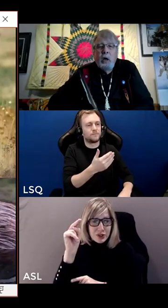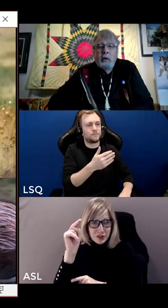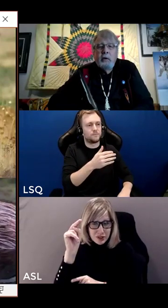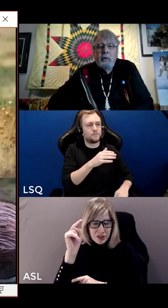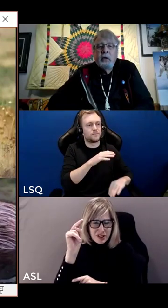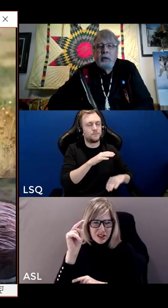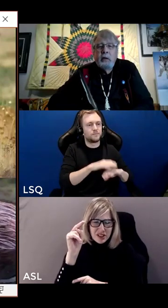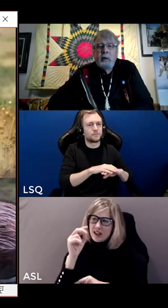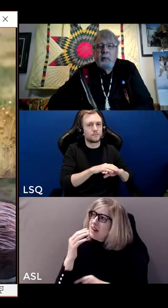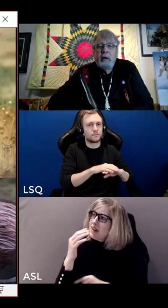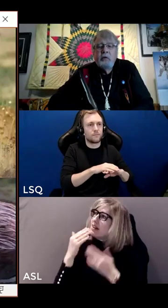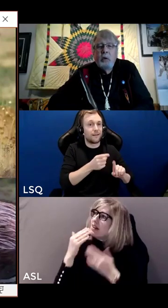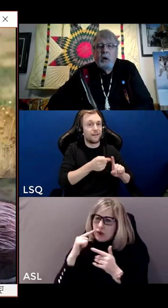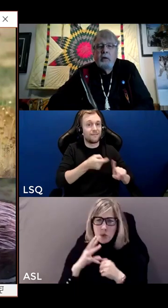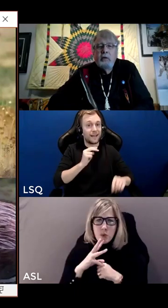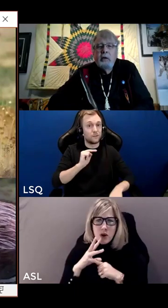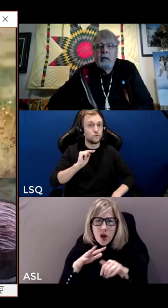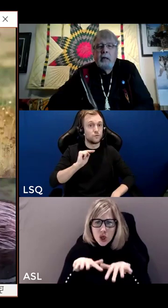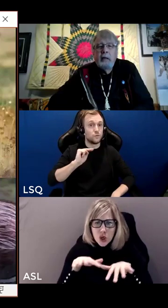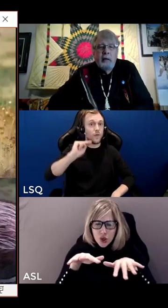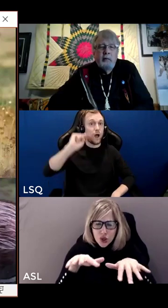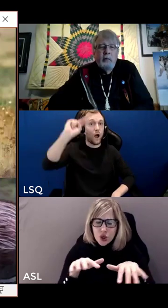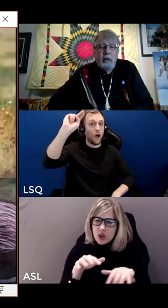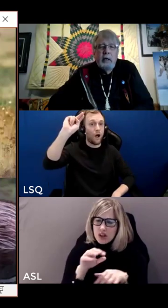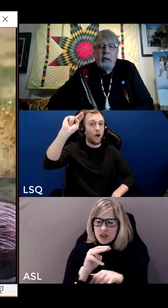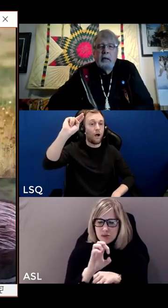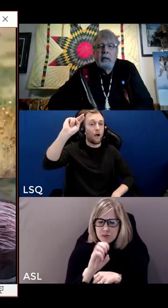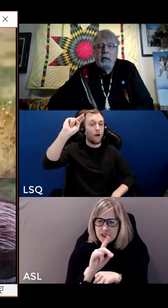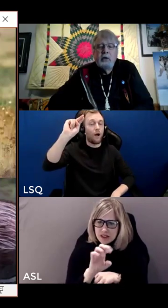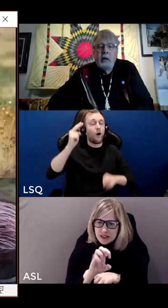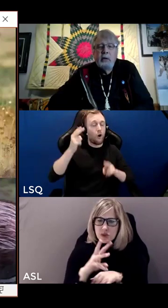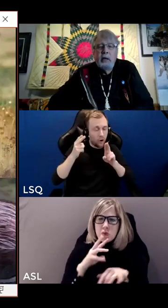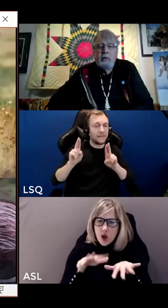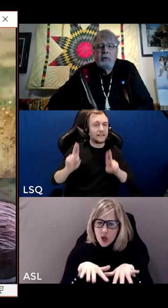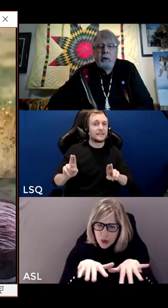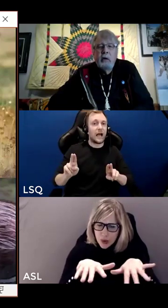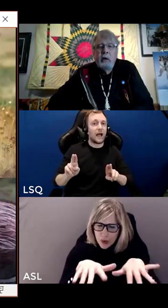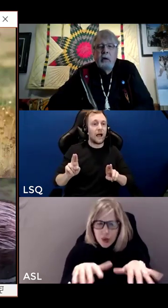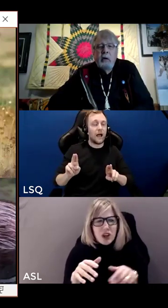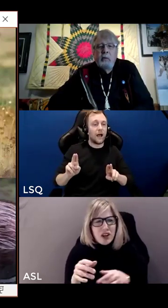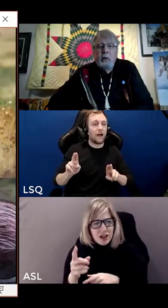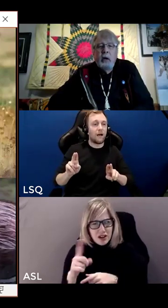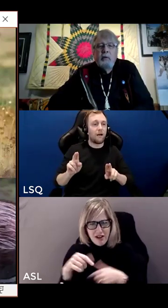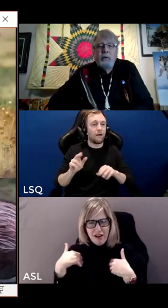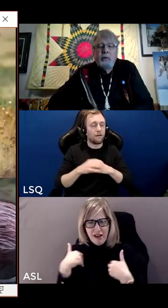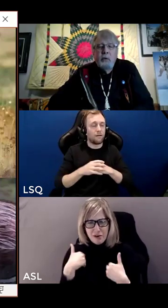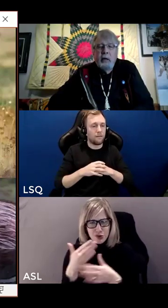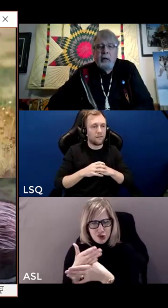for the water for the medicine waters that they live within and that they share with us. We're grateful creator